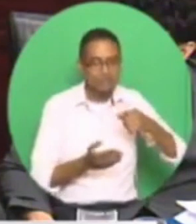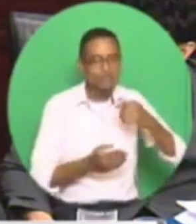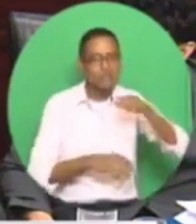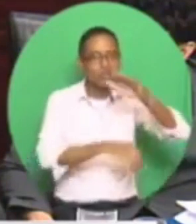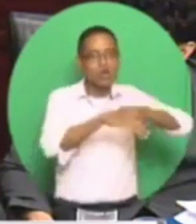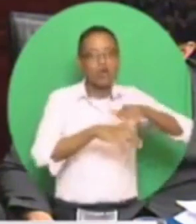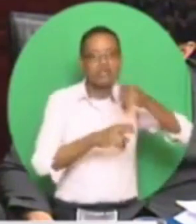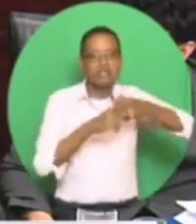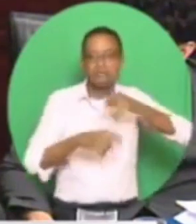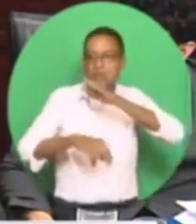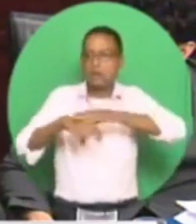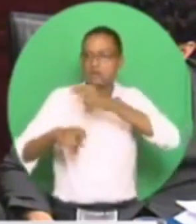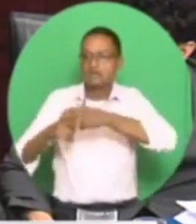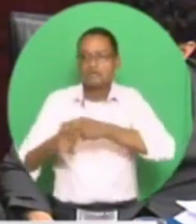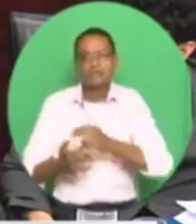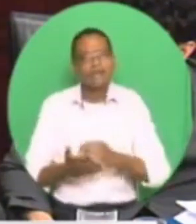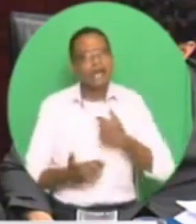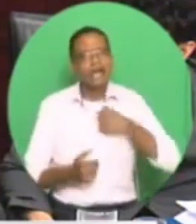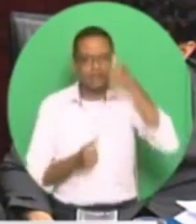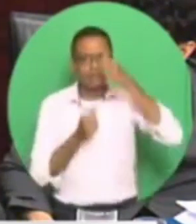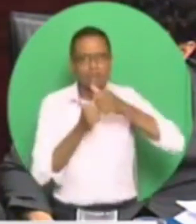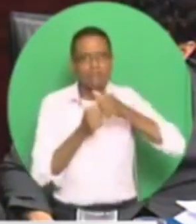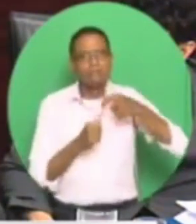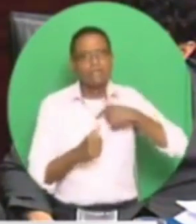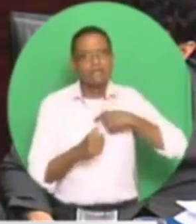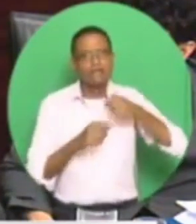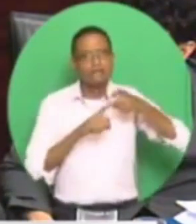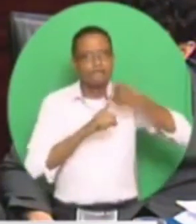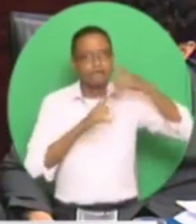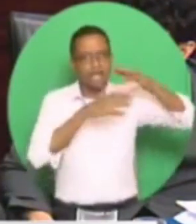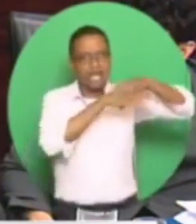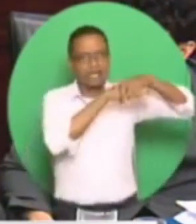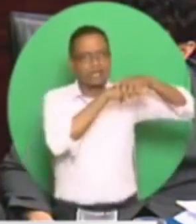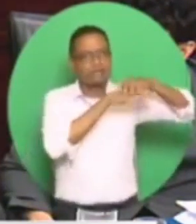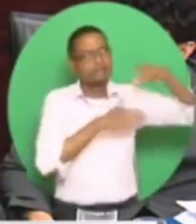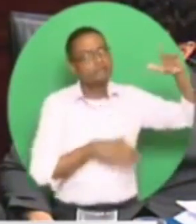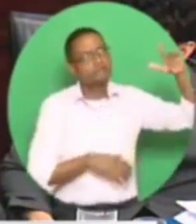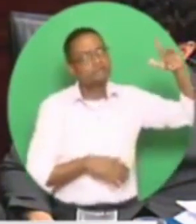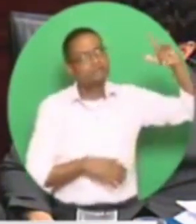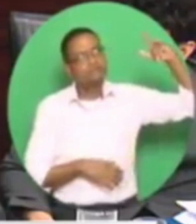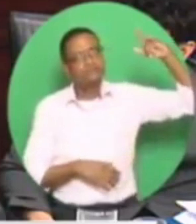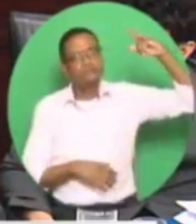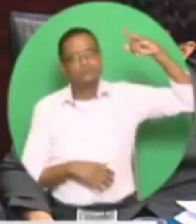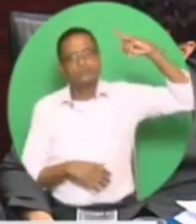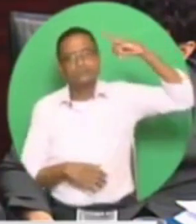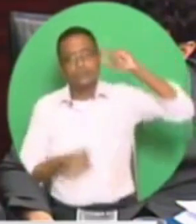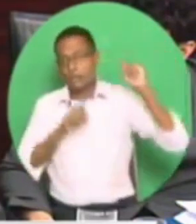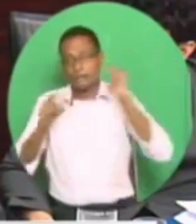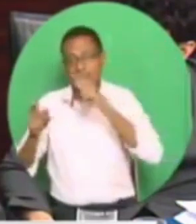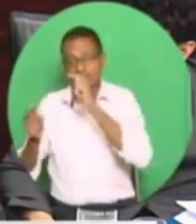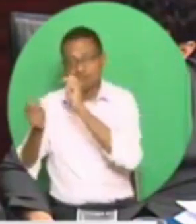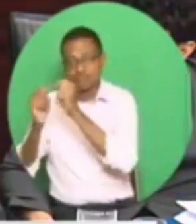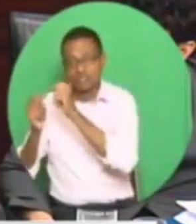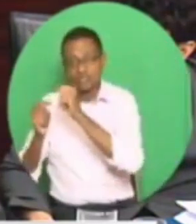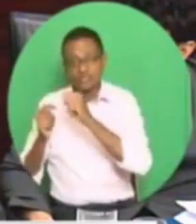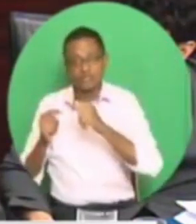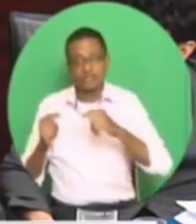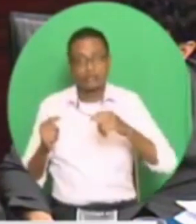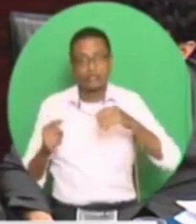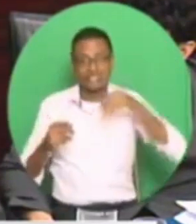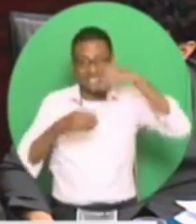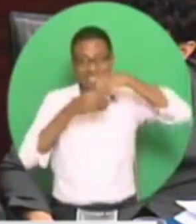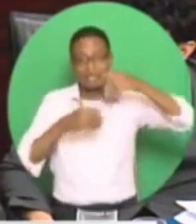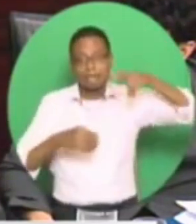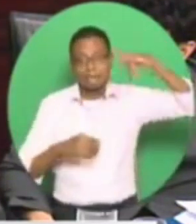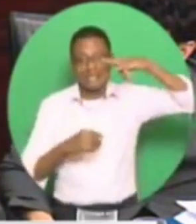quickly, I remember once on a flight coming from London to Port of Spain, when we were in office, and a flight attendant came up to me and said, sir,